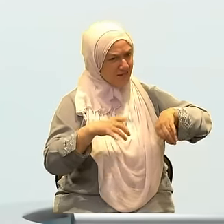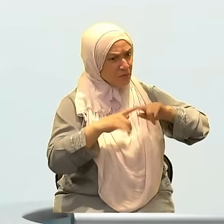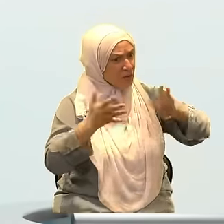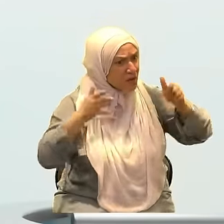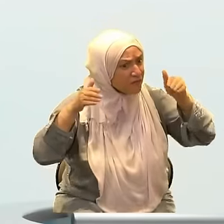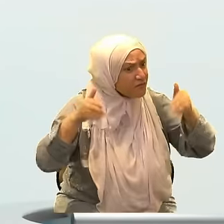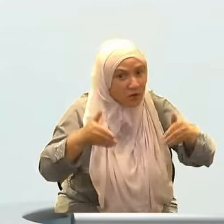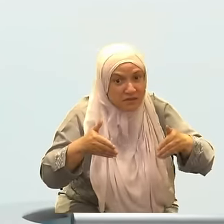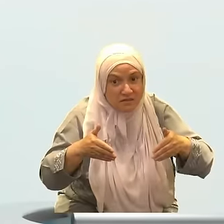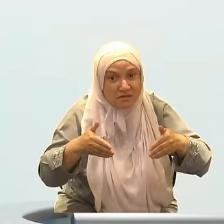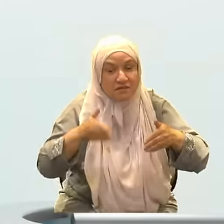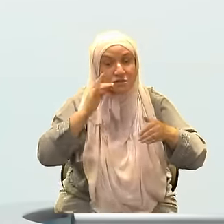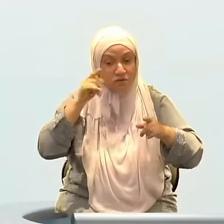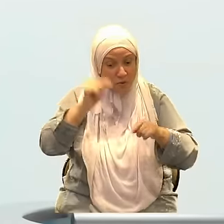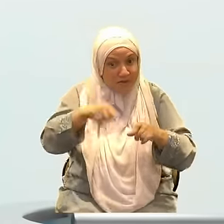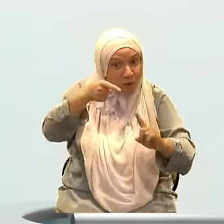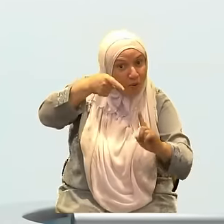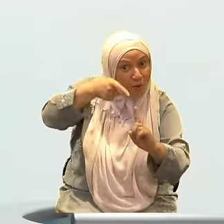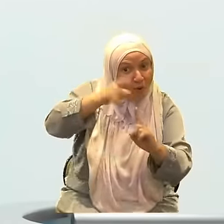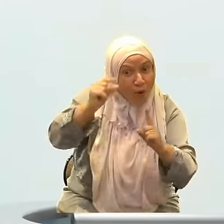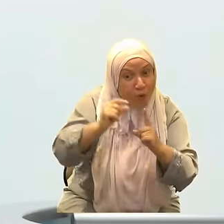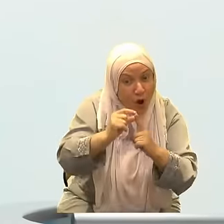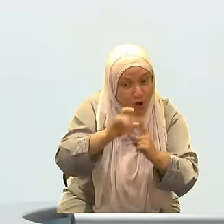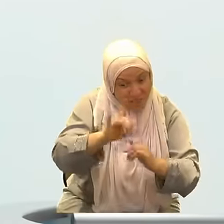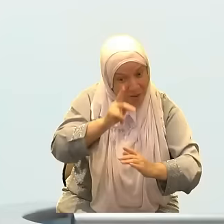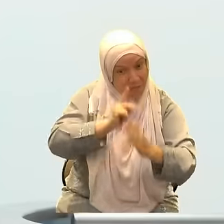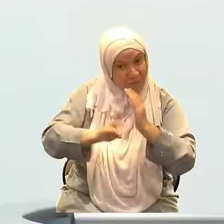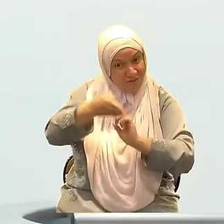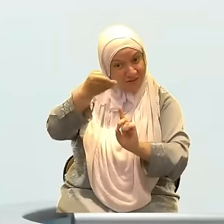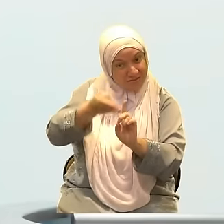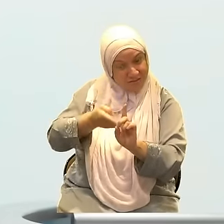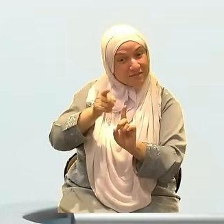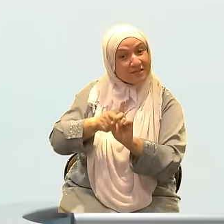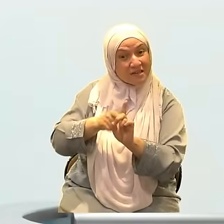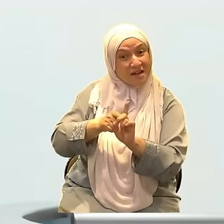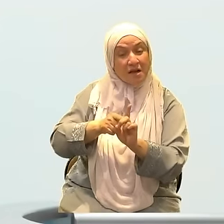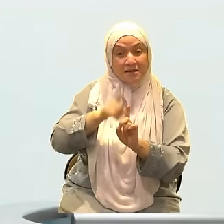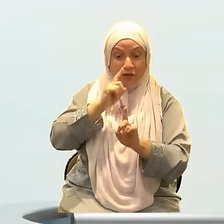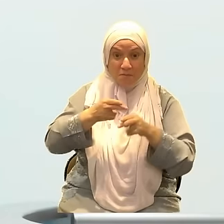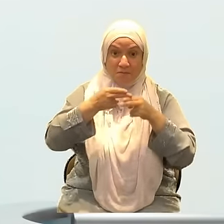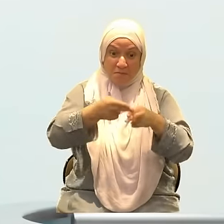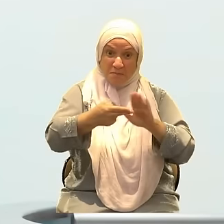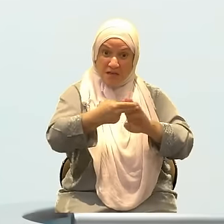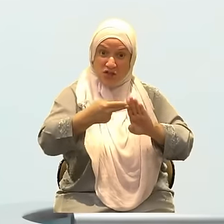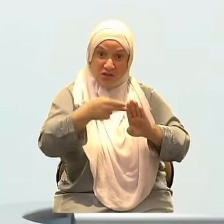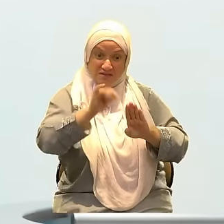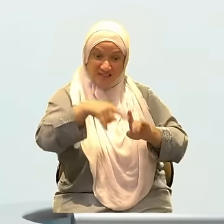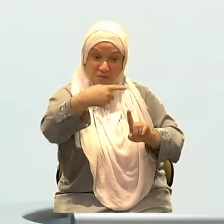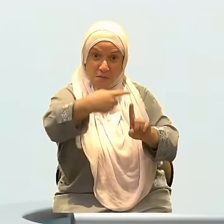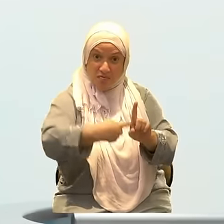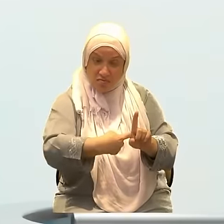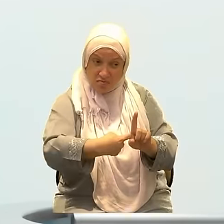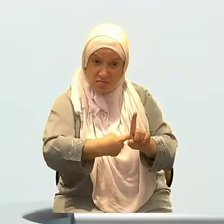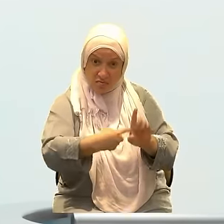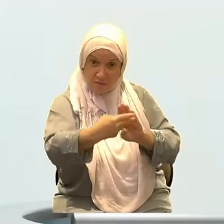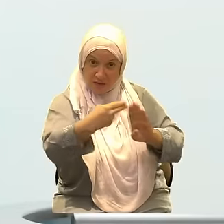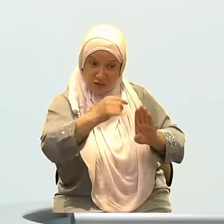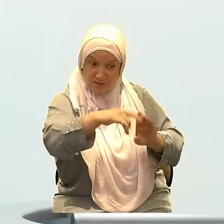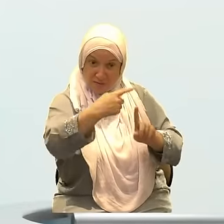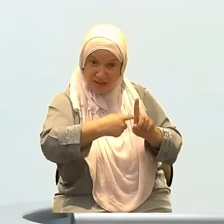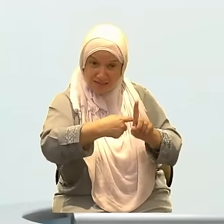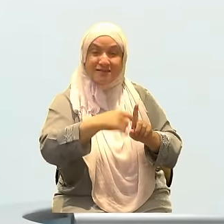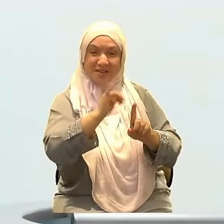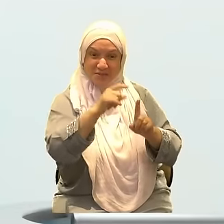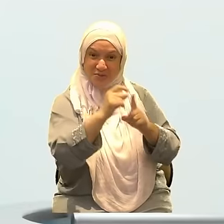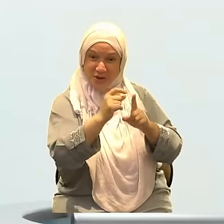mentioned in describing this month because it is a word that describes a condition that is far greater than this